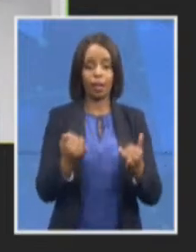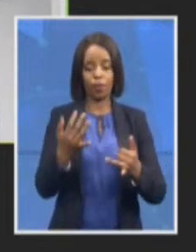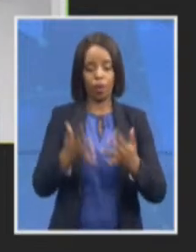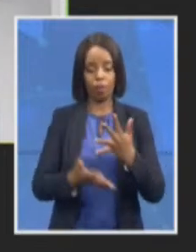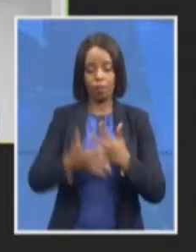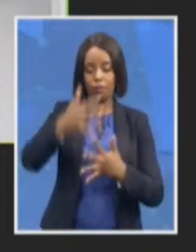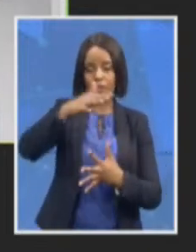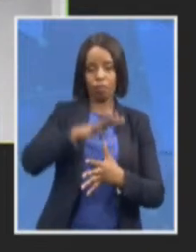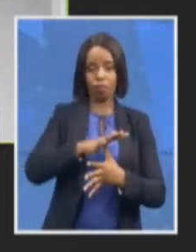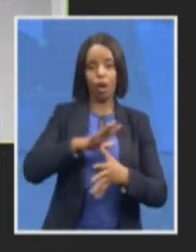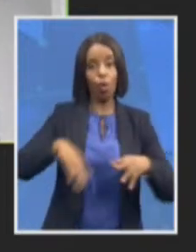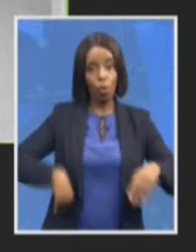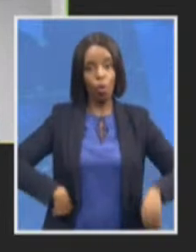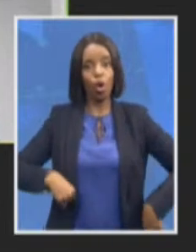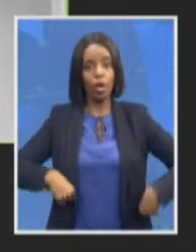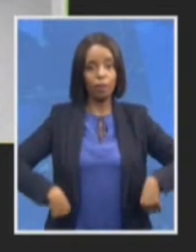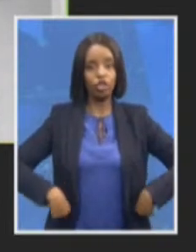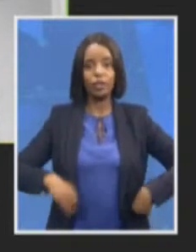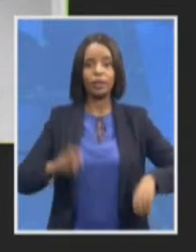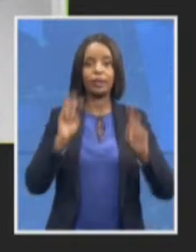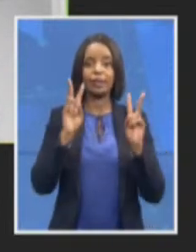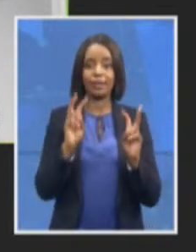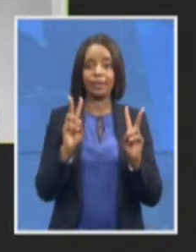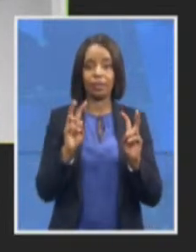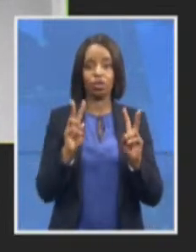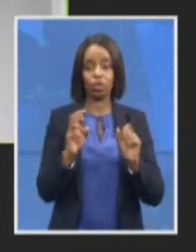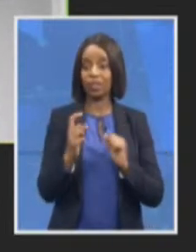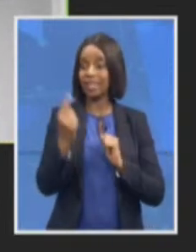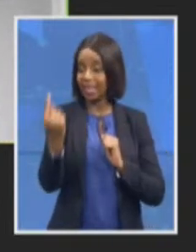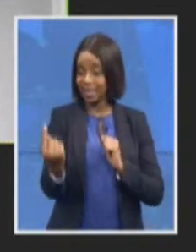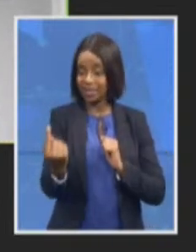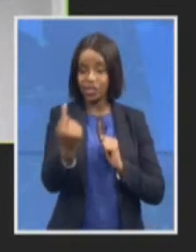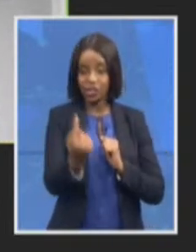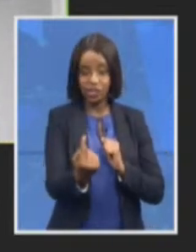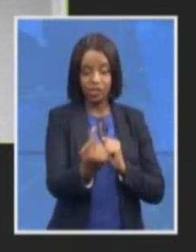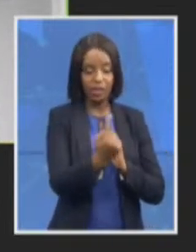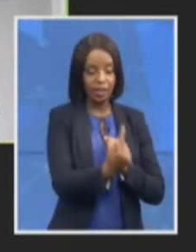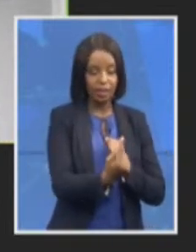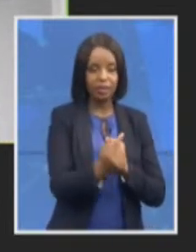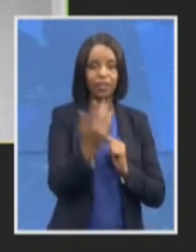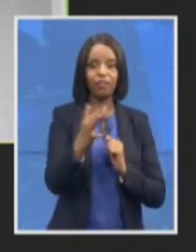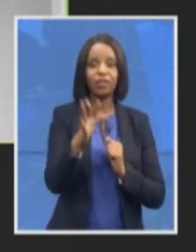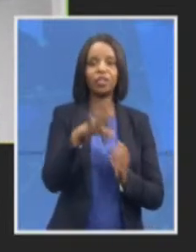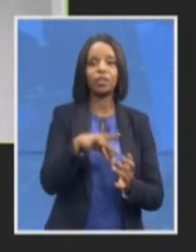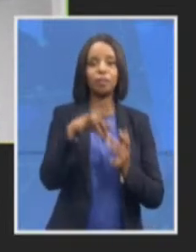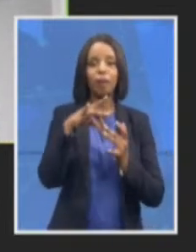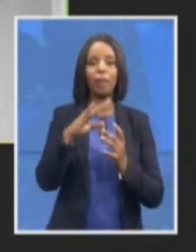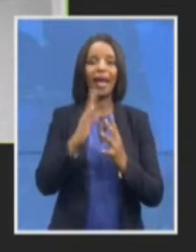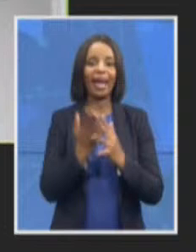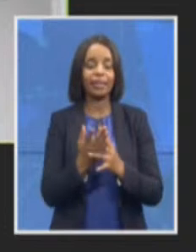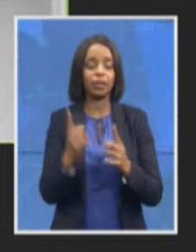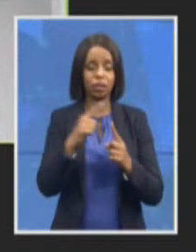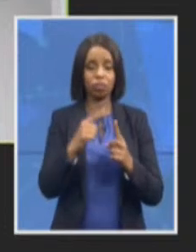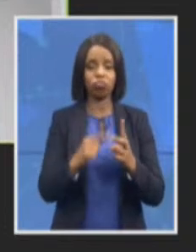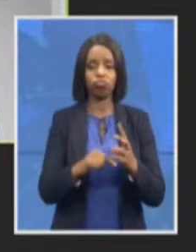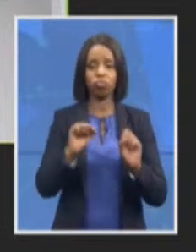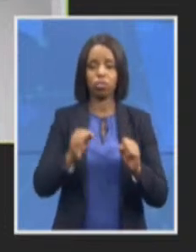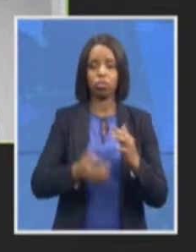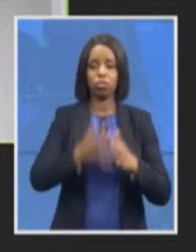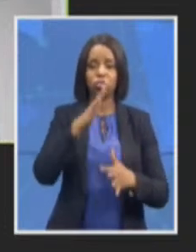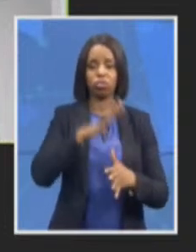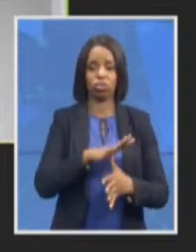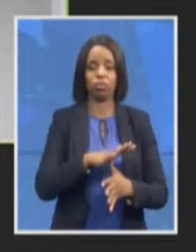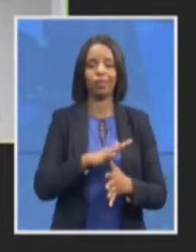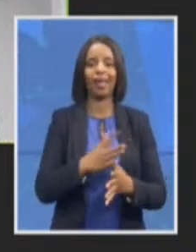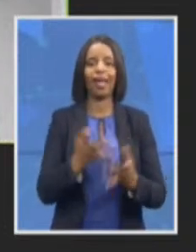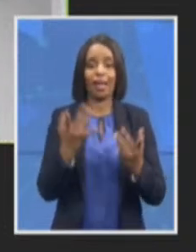each division has selected cases that they are prioritizing and they are monitoring the progress with regard to